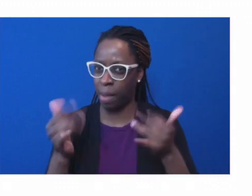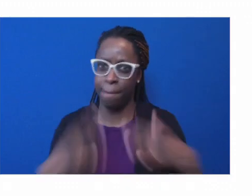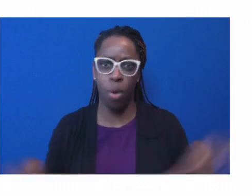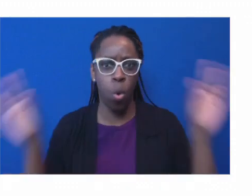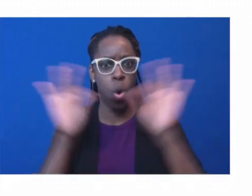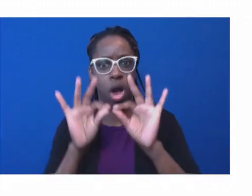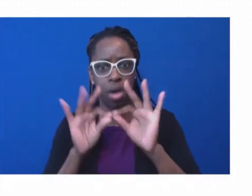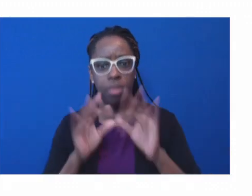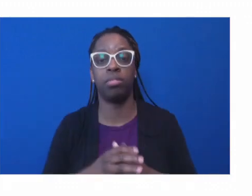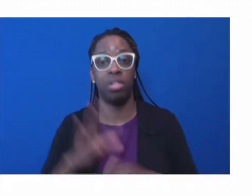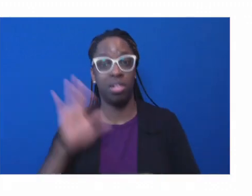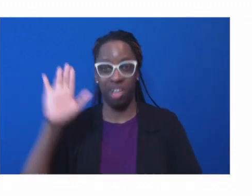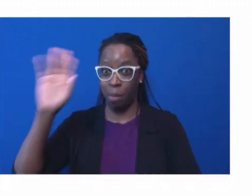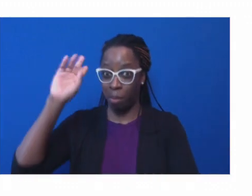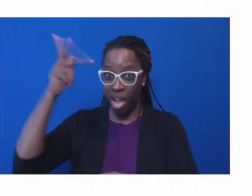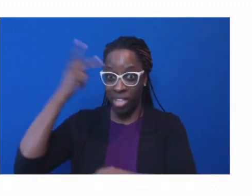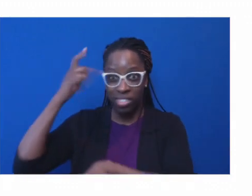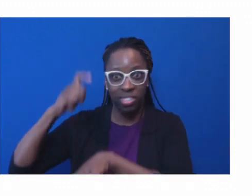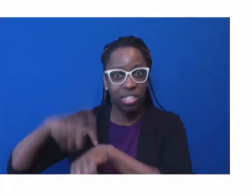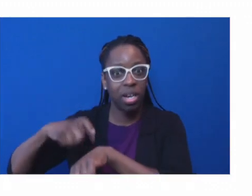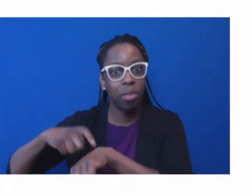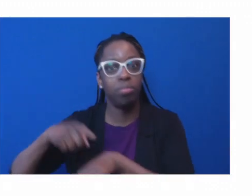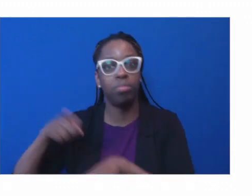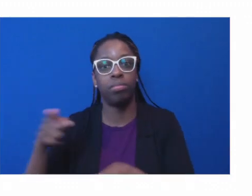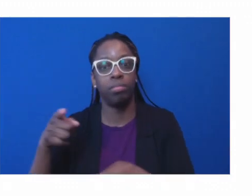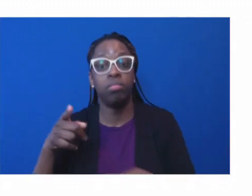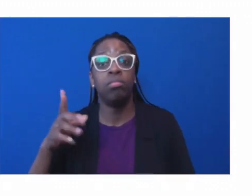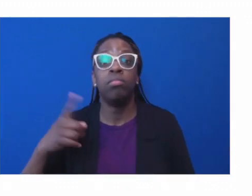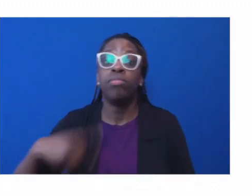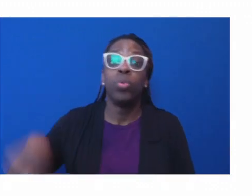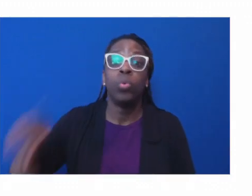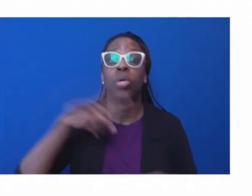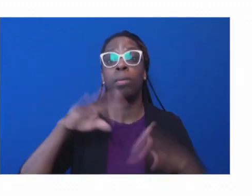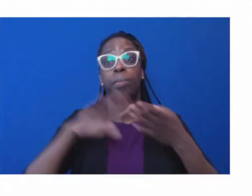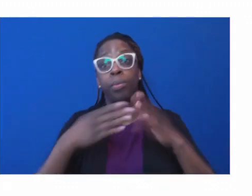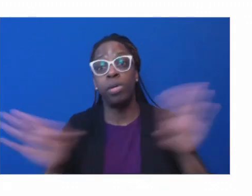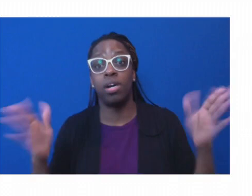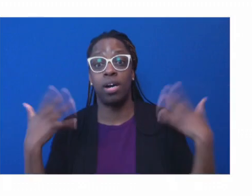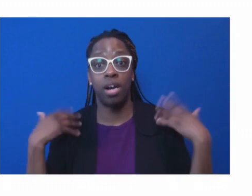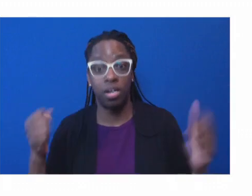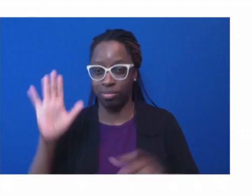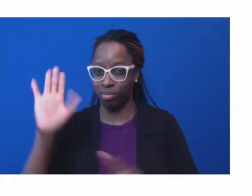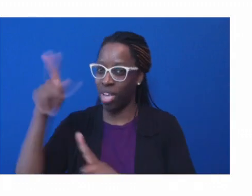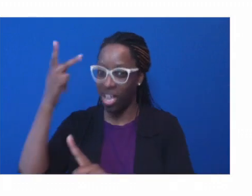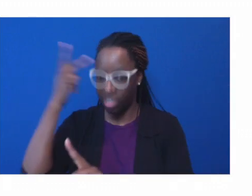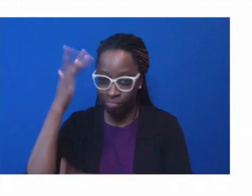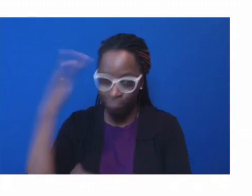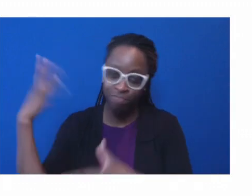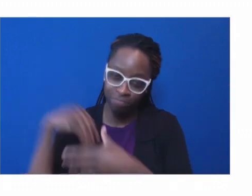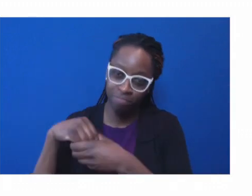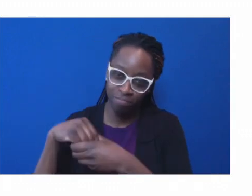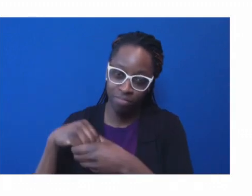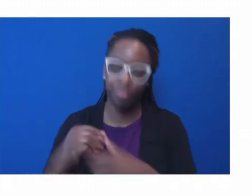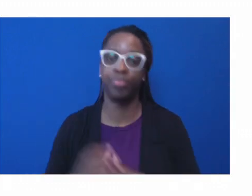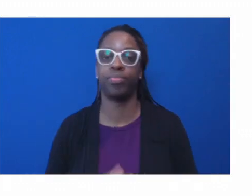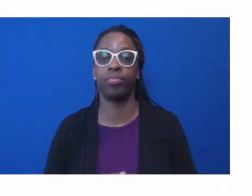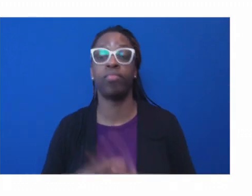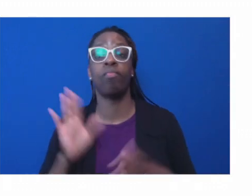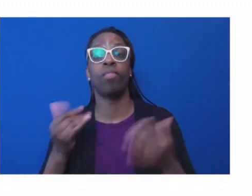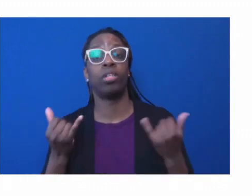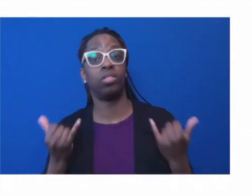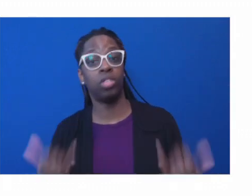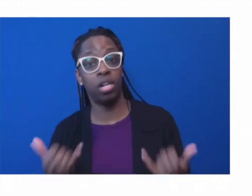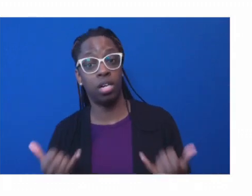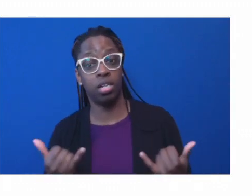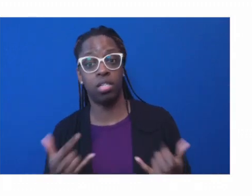on yet this challenge of, uh, politicizing public health has been even more so over the last two years than, than we